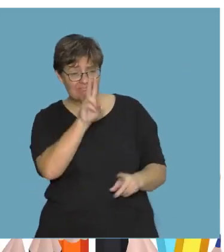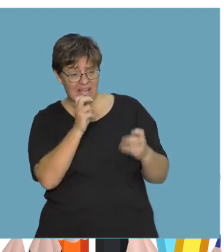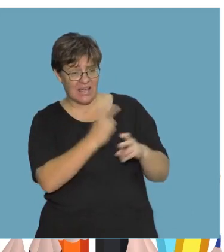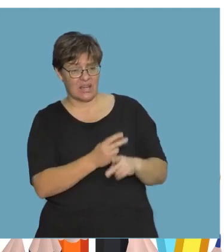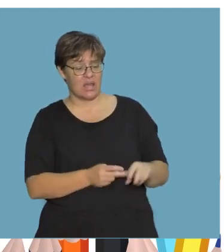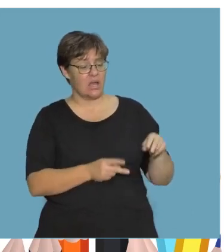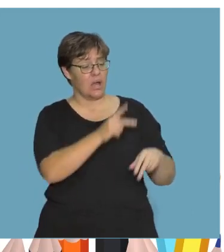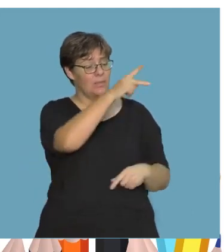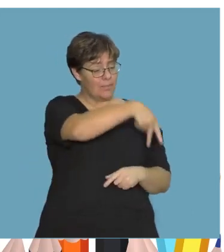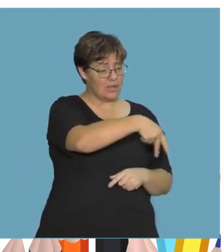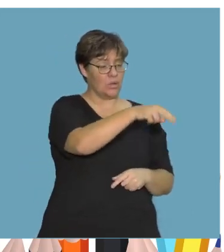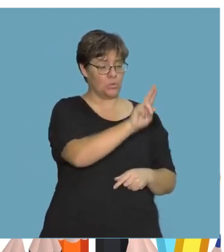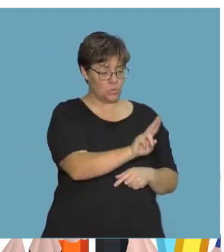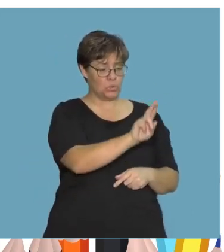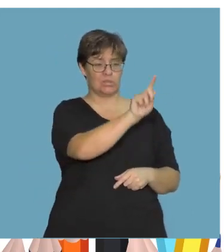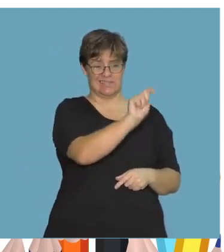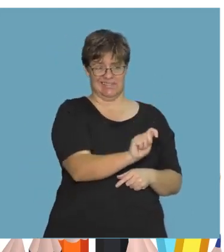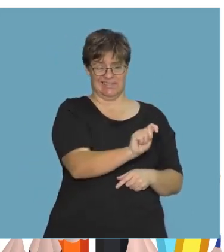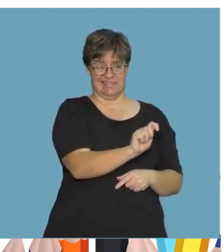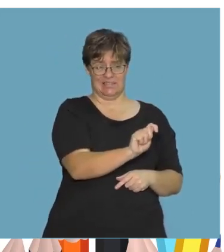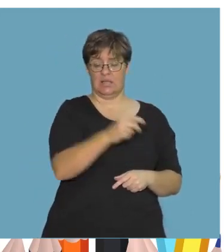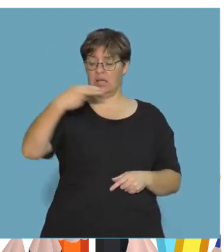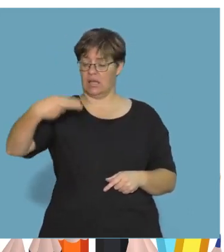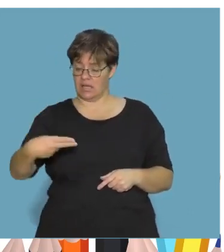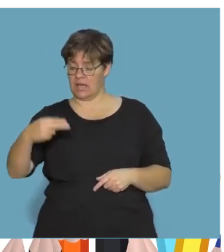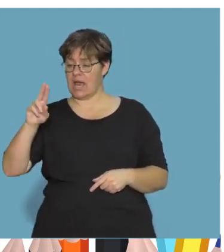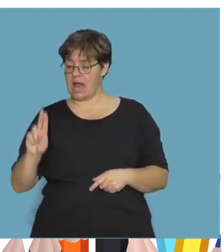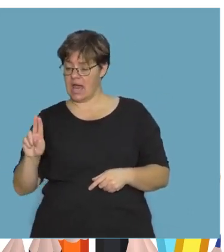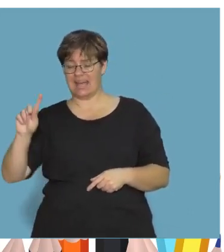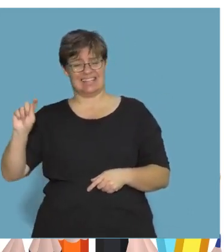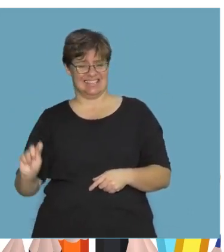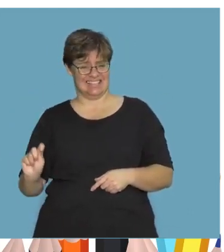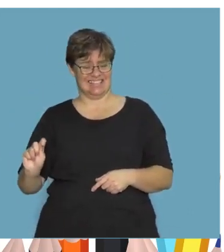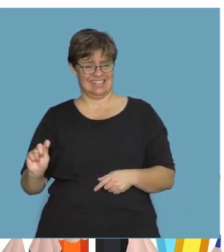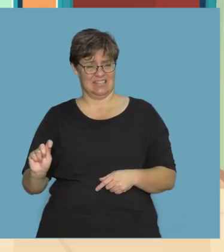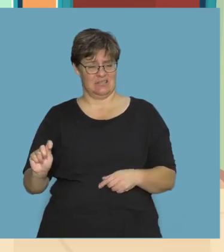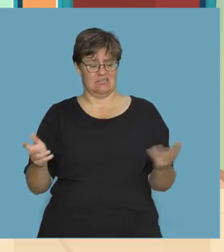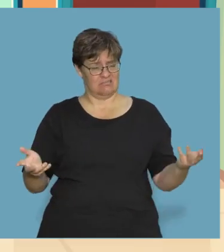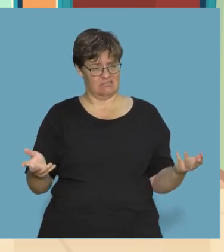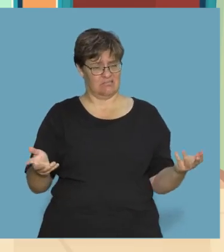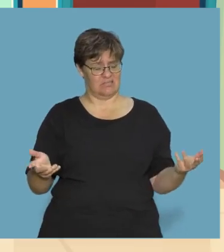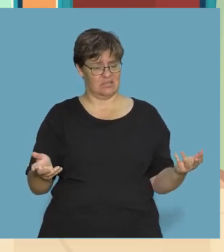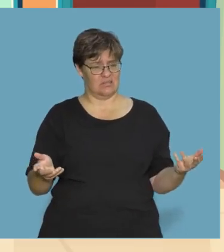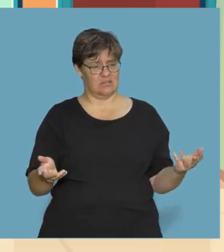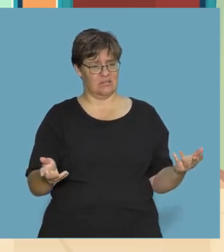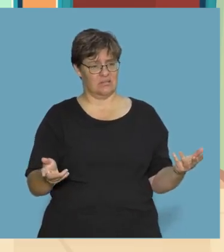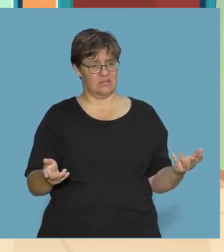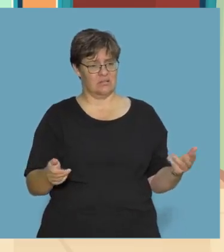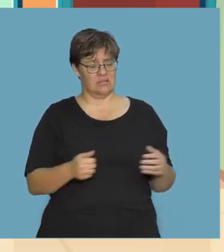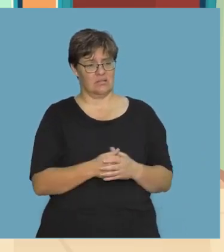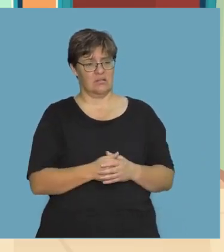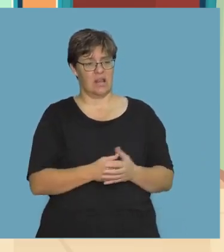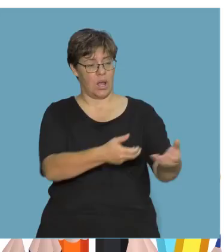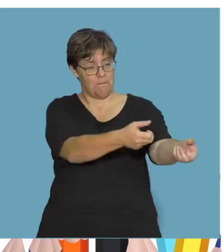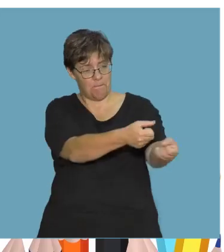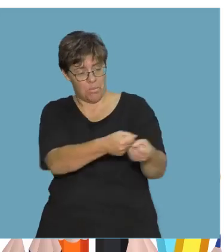p, u, t, h, a, t. Now say, full and